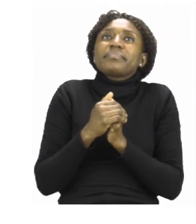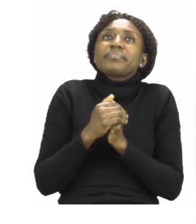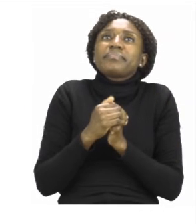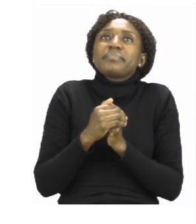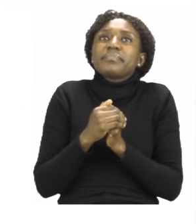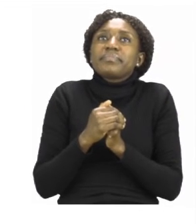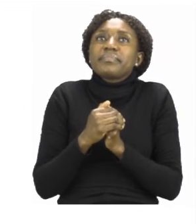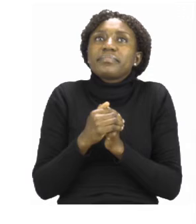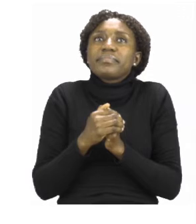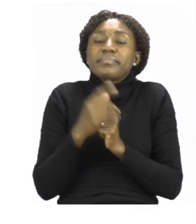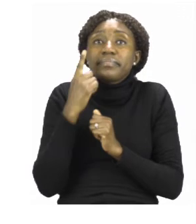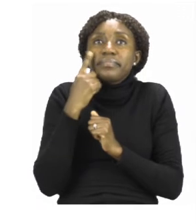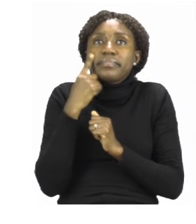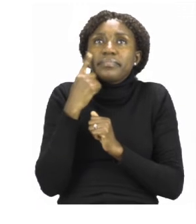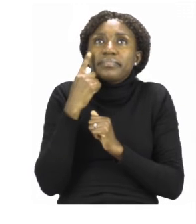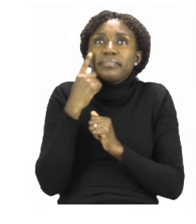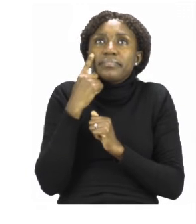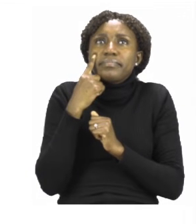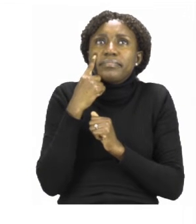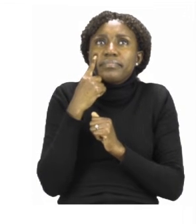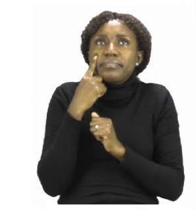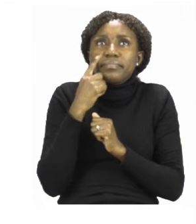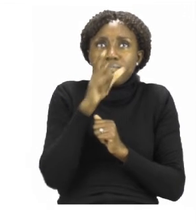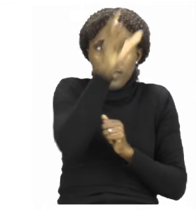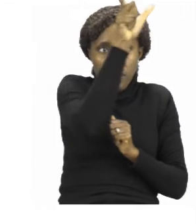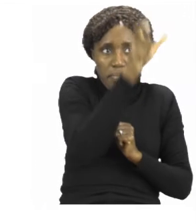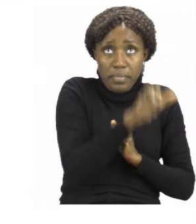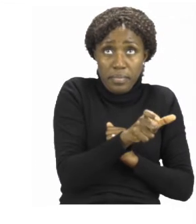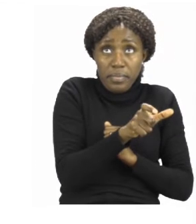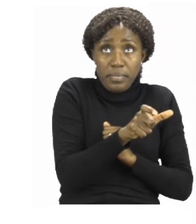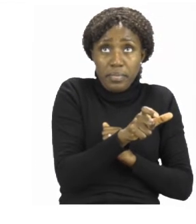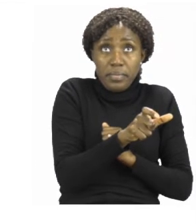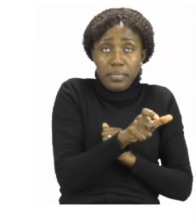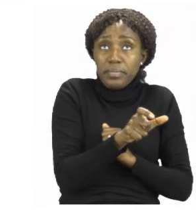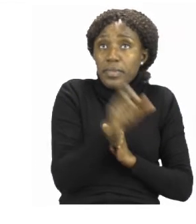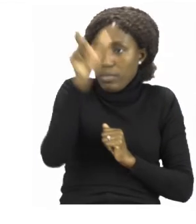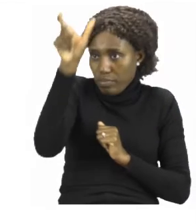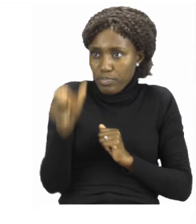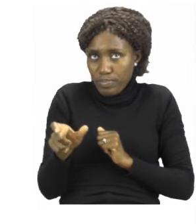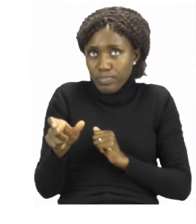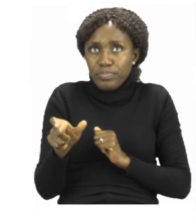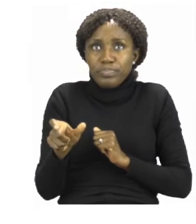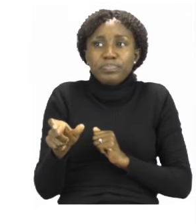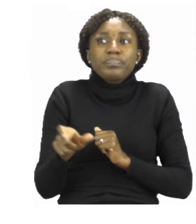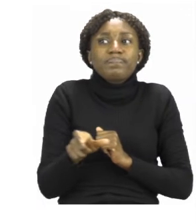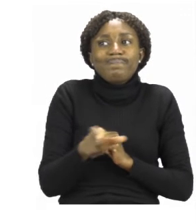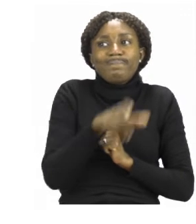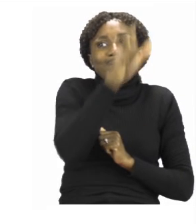Now let's look at the first part of the page. Let's look at each